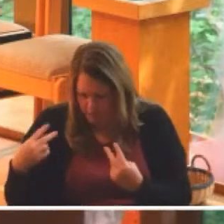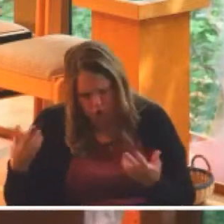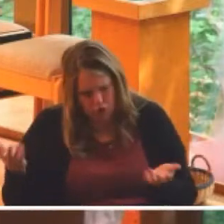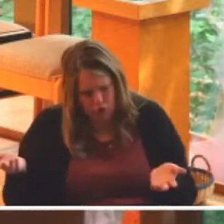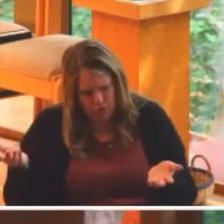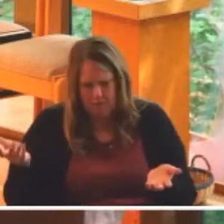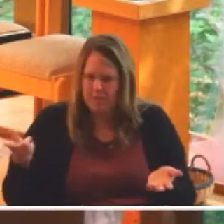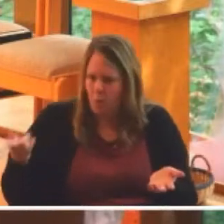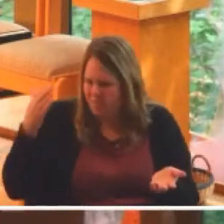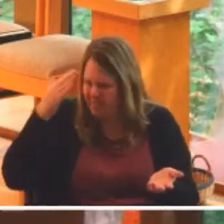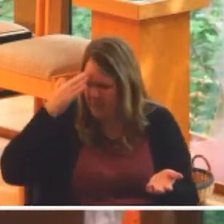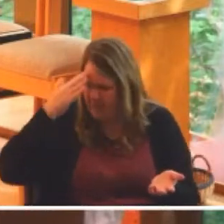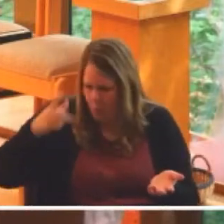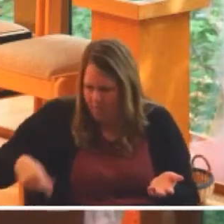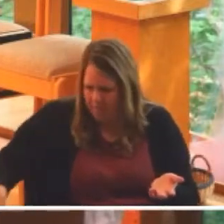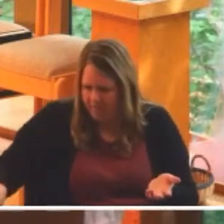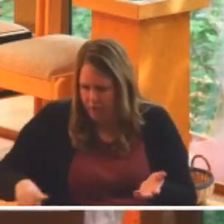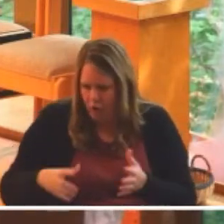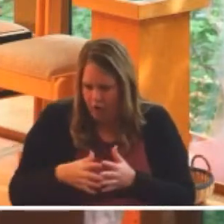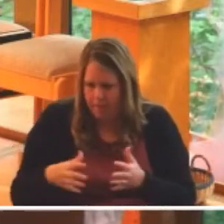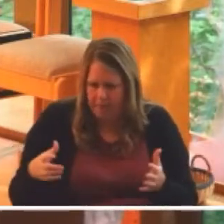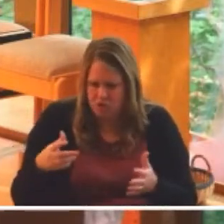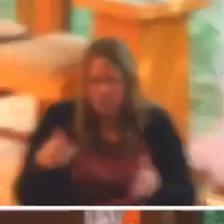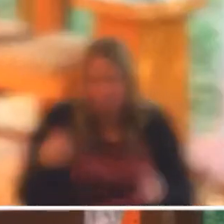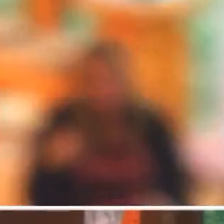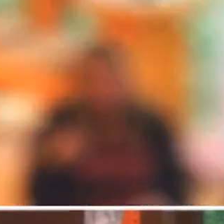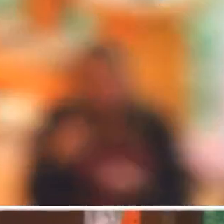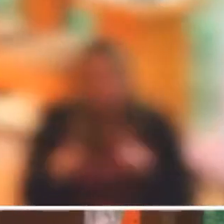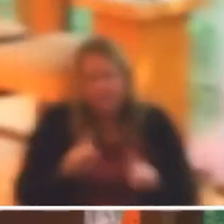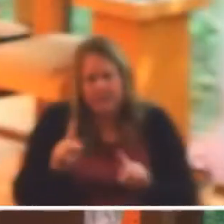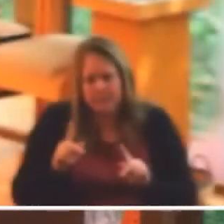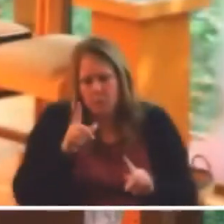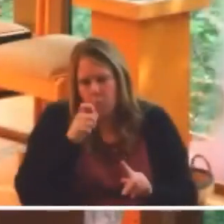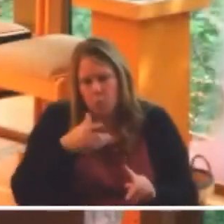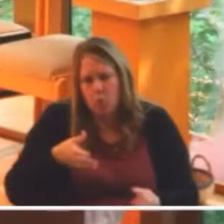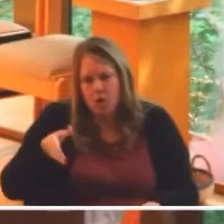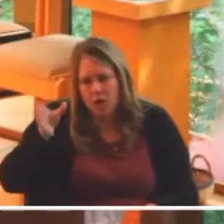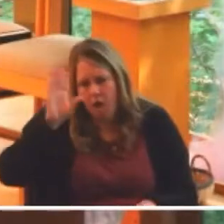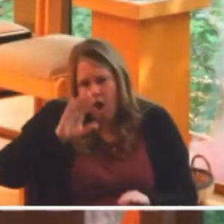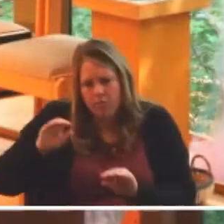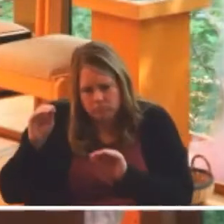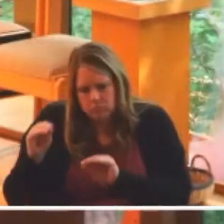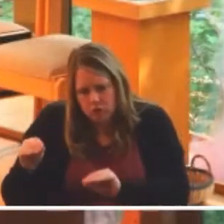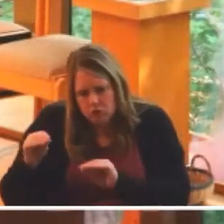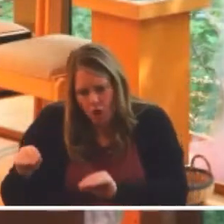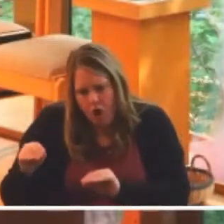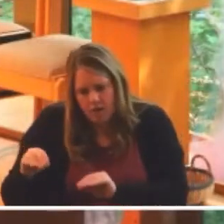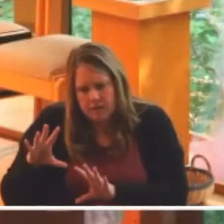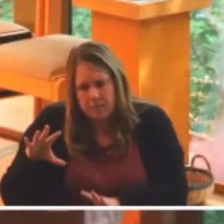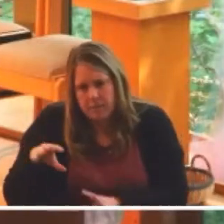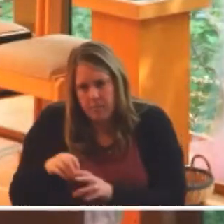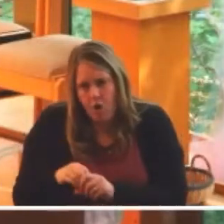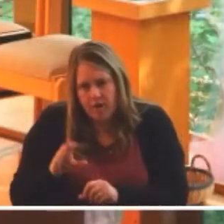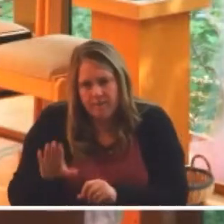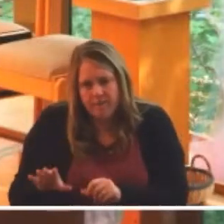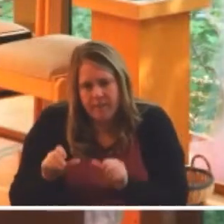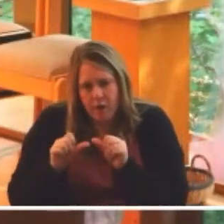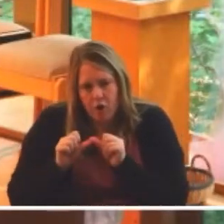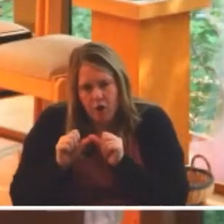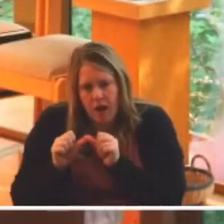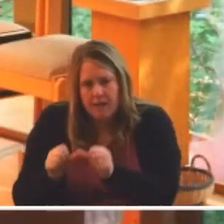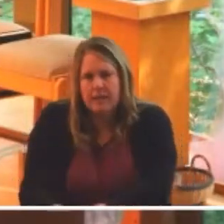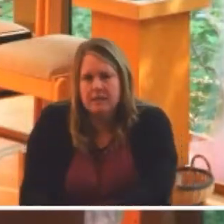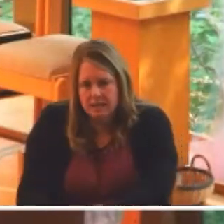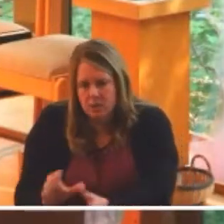know that they are the bunch of guys now? The bunch of people whom God has called to be a part of their unending story?